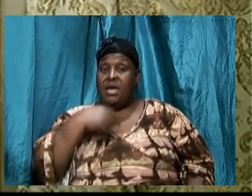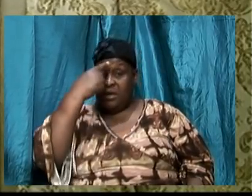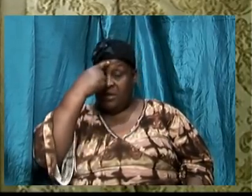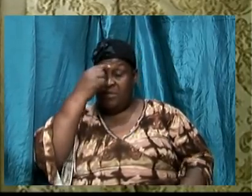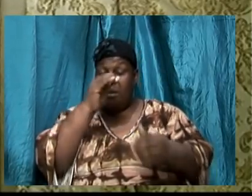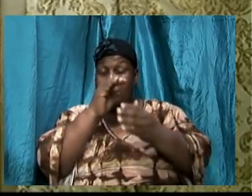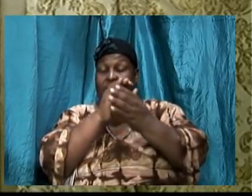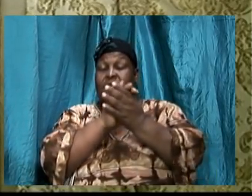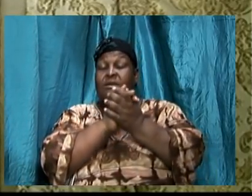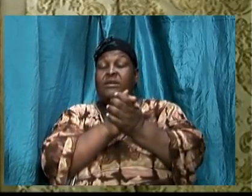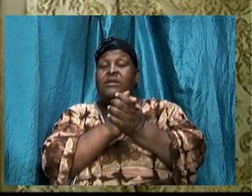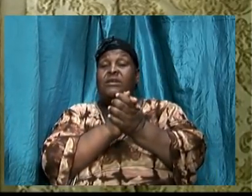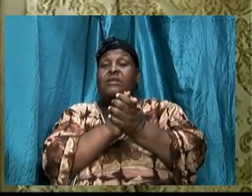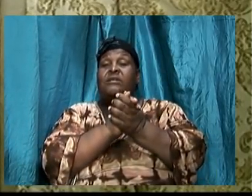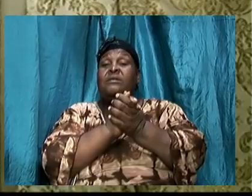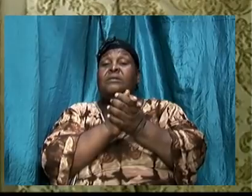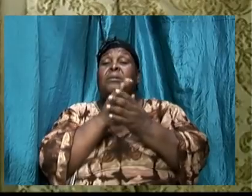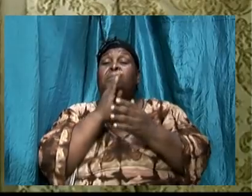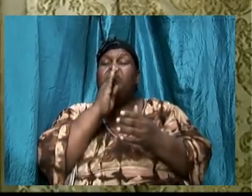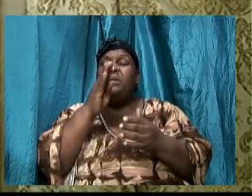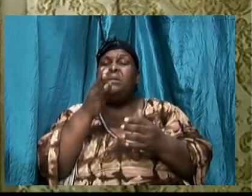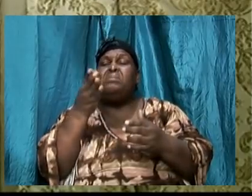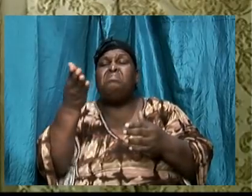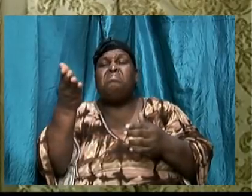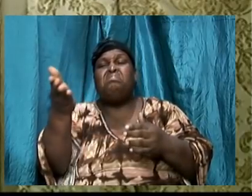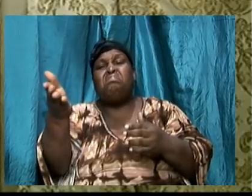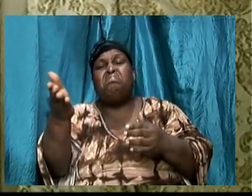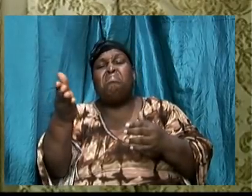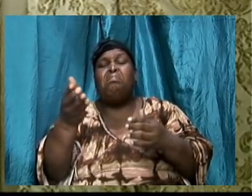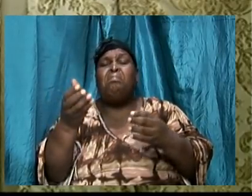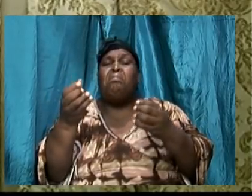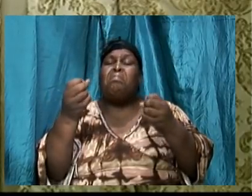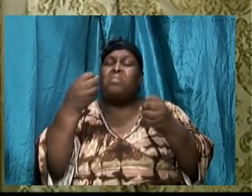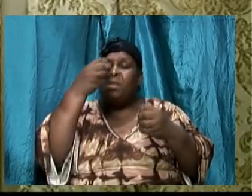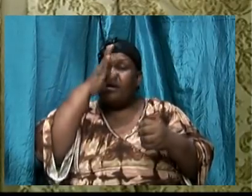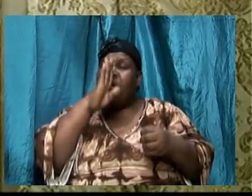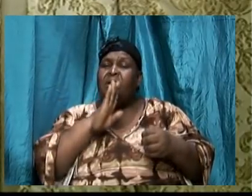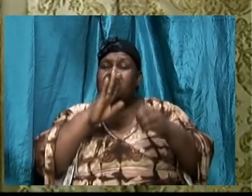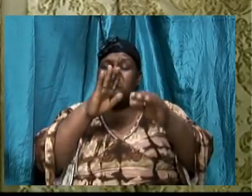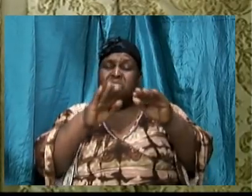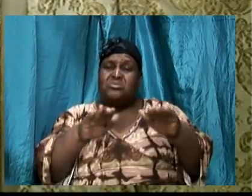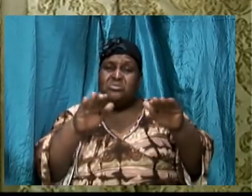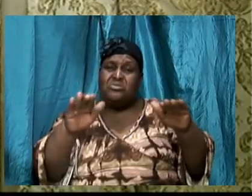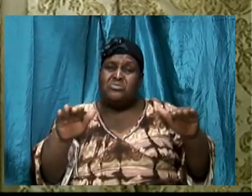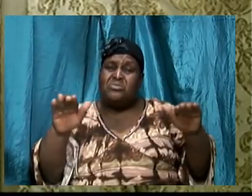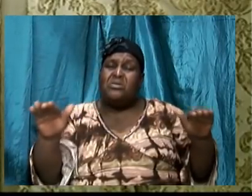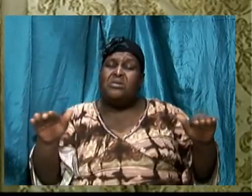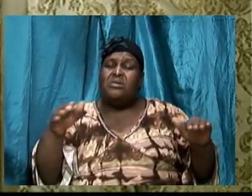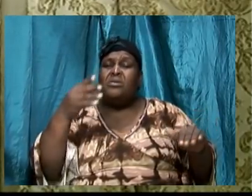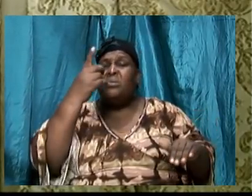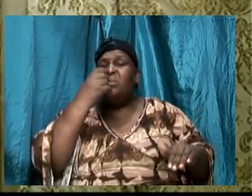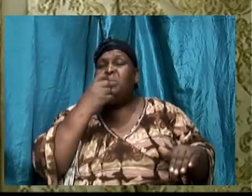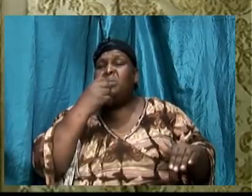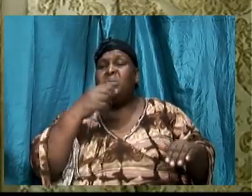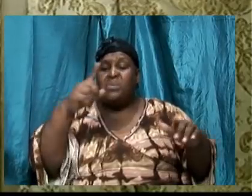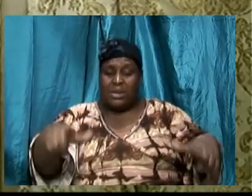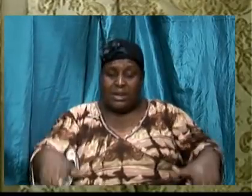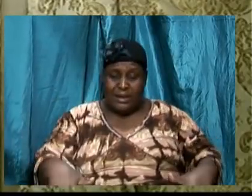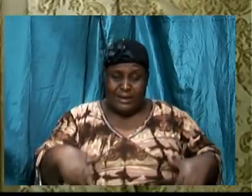believe that there are many of God's children who are living beneath